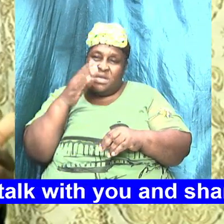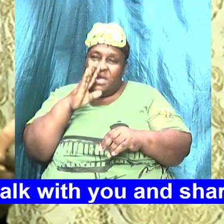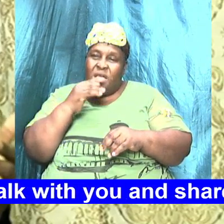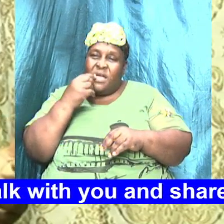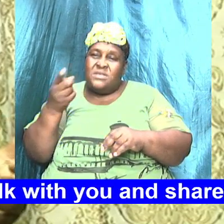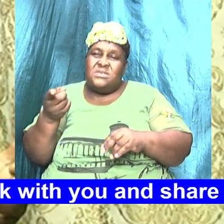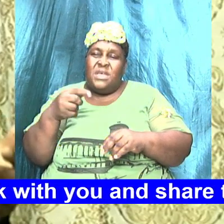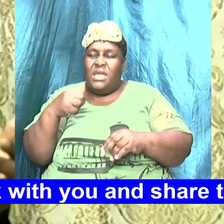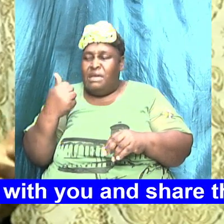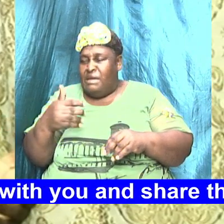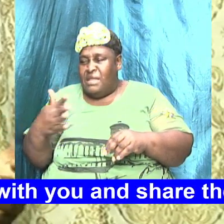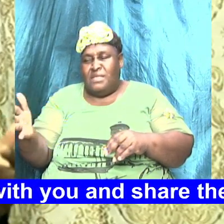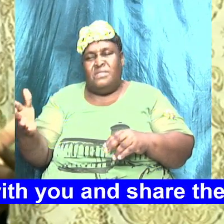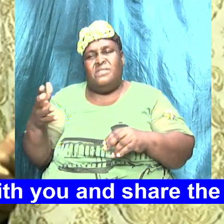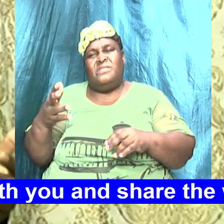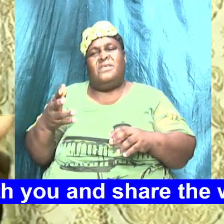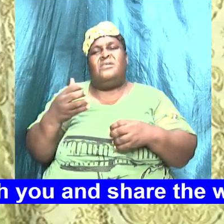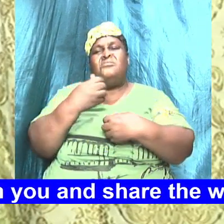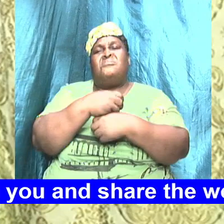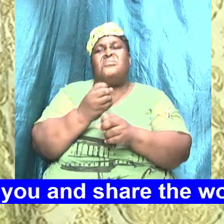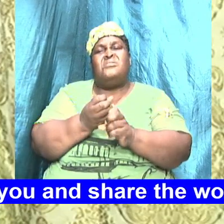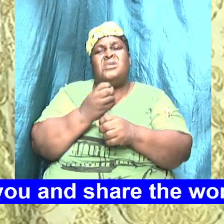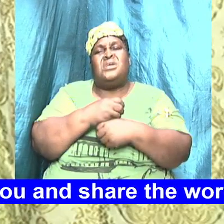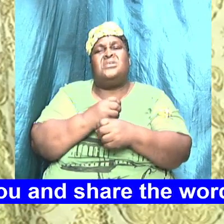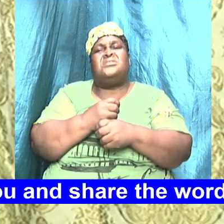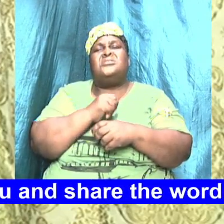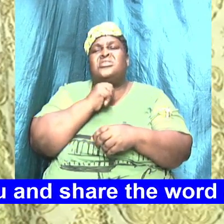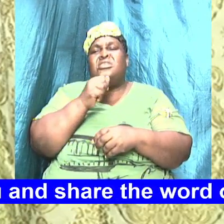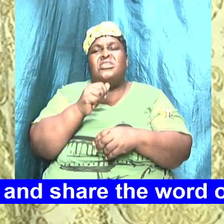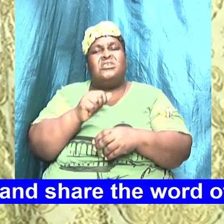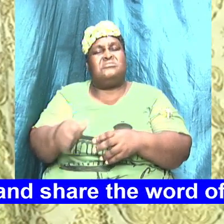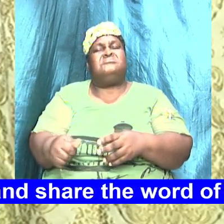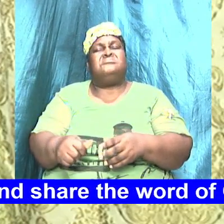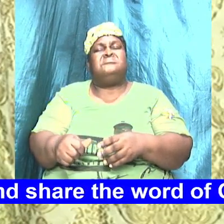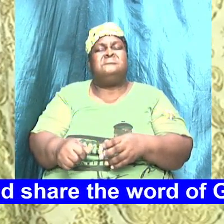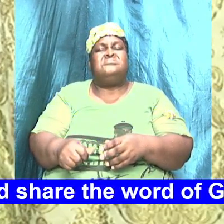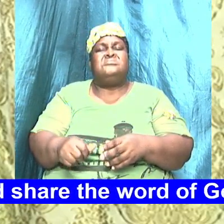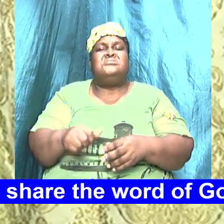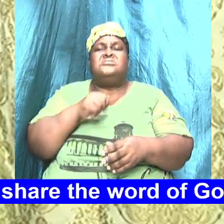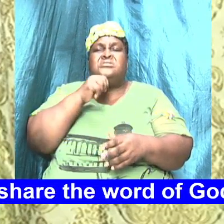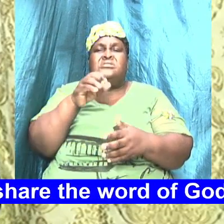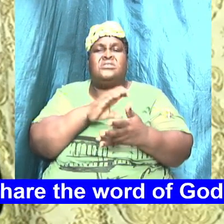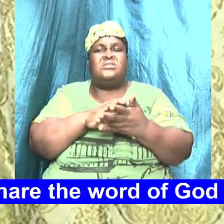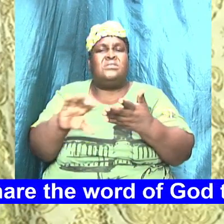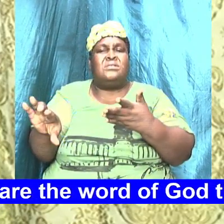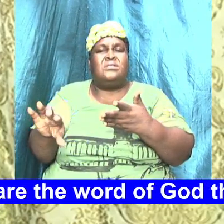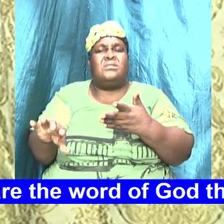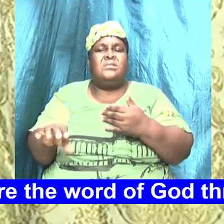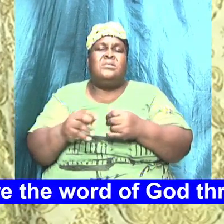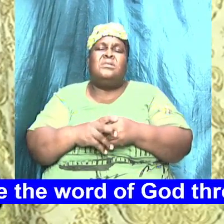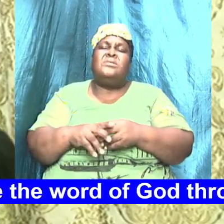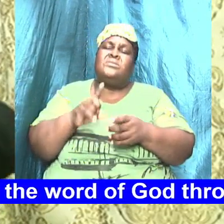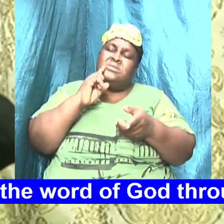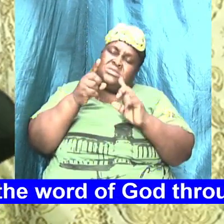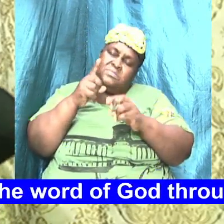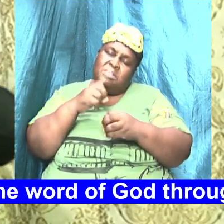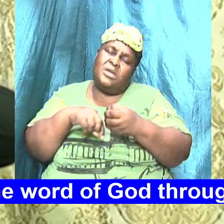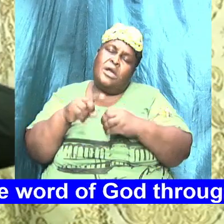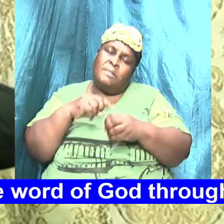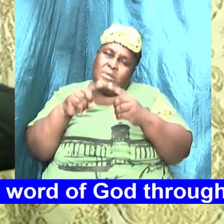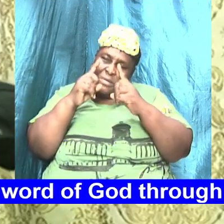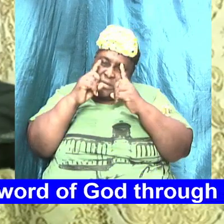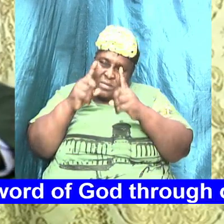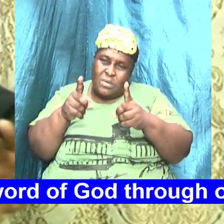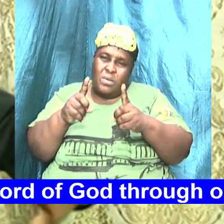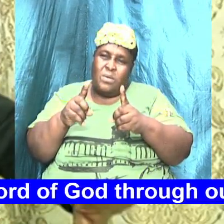Anything In Make Is Not Unclean Good And We Go In The Scriptures Look At It And Talk About This Doctrine And Talk Why